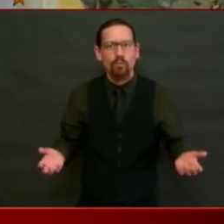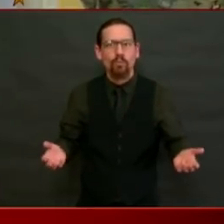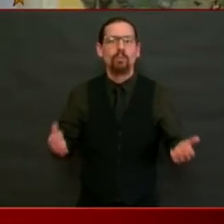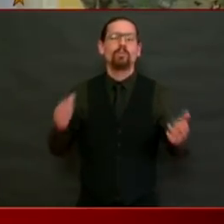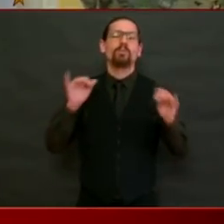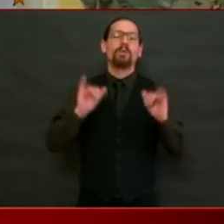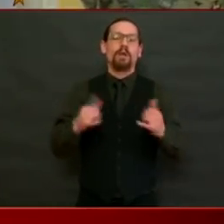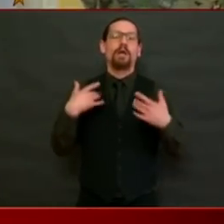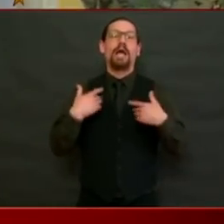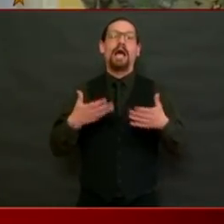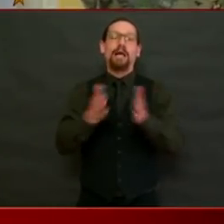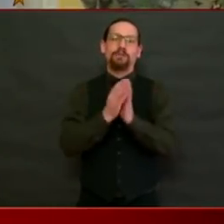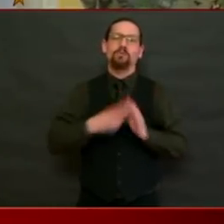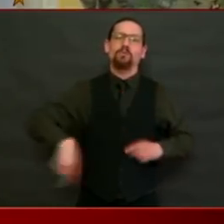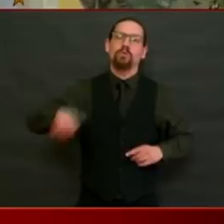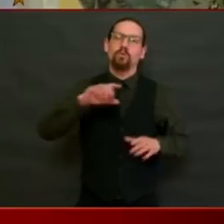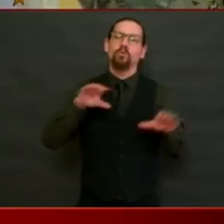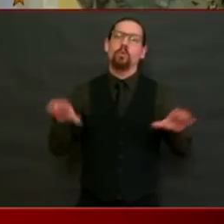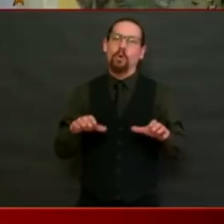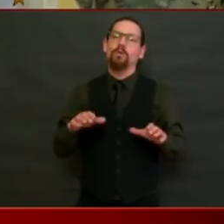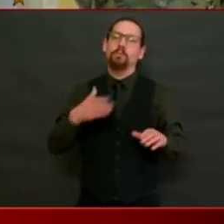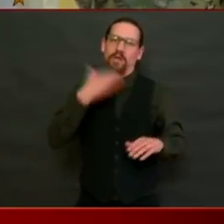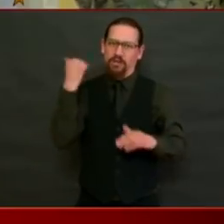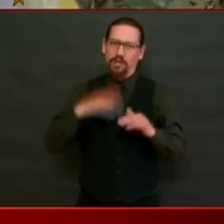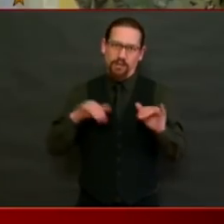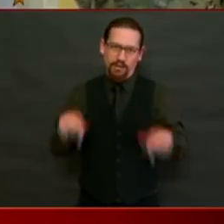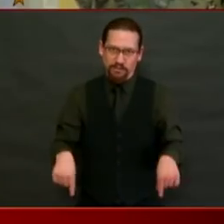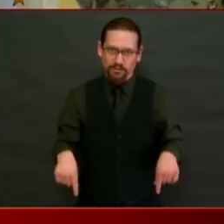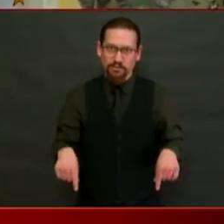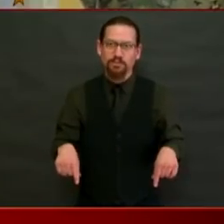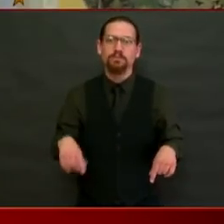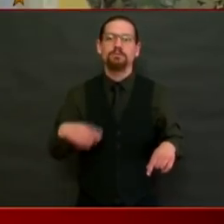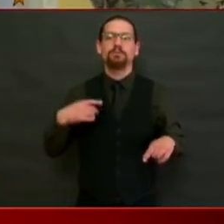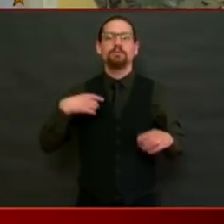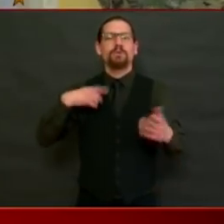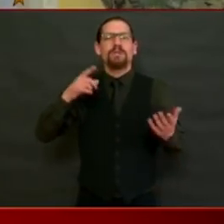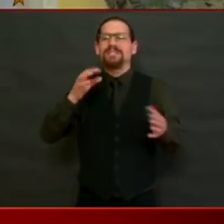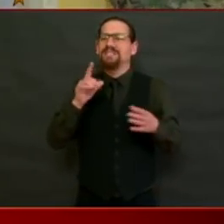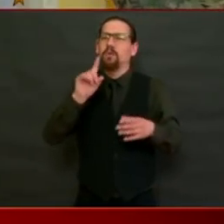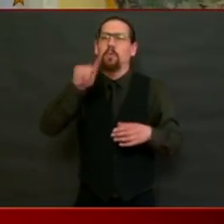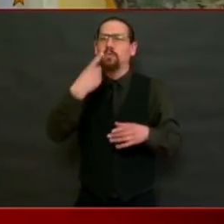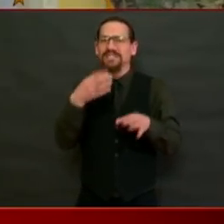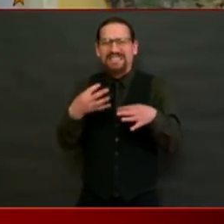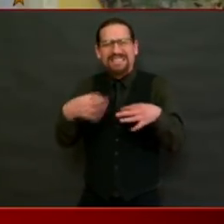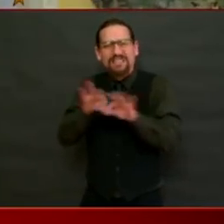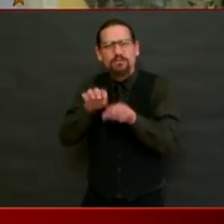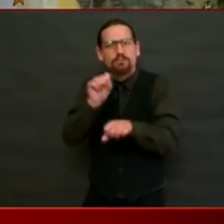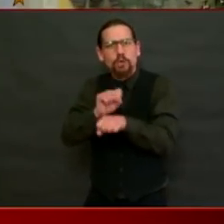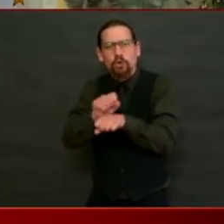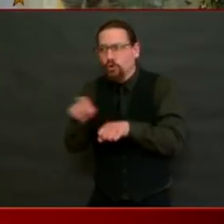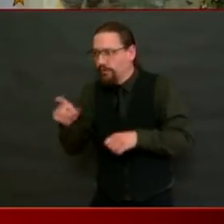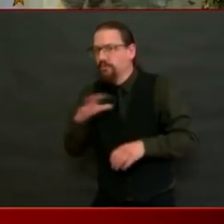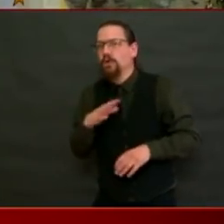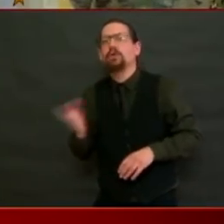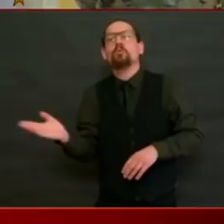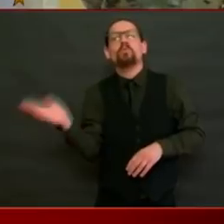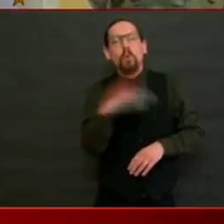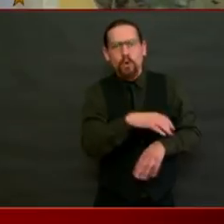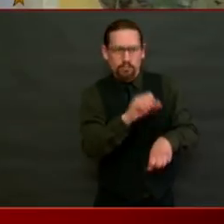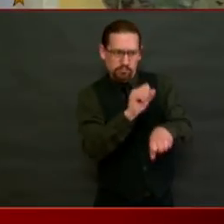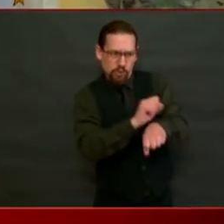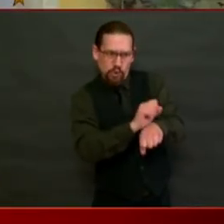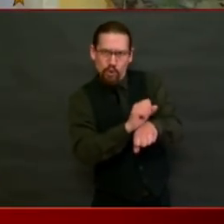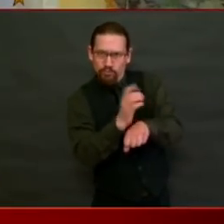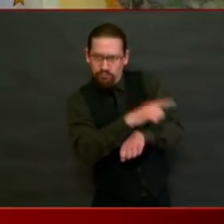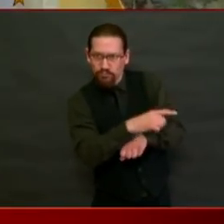the only absolutely essential workers should be going to work, and all you should be doing